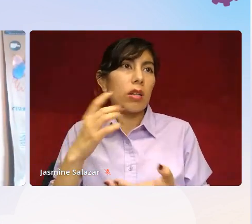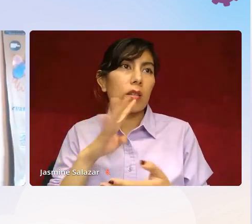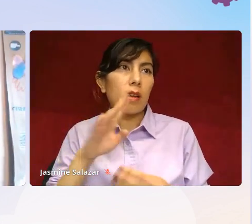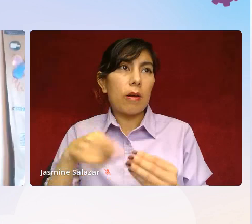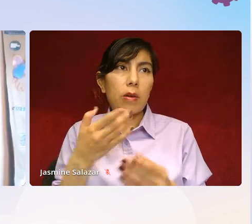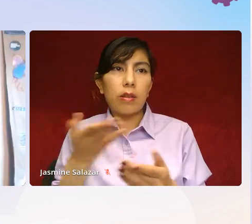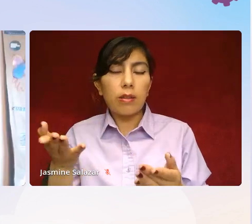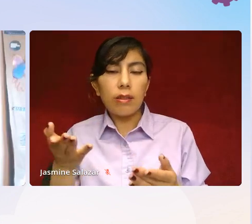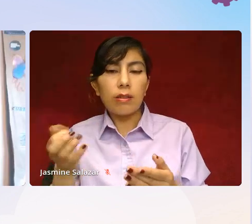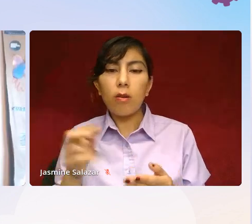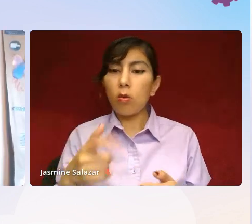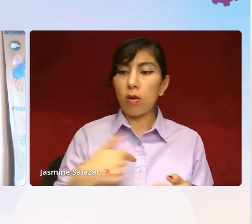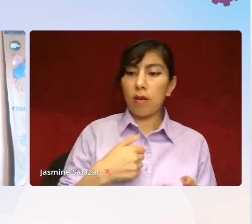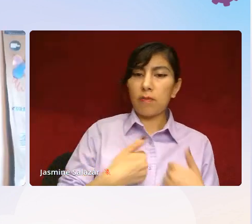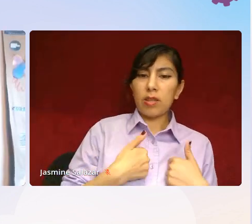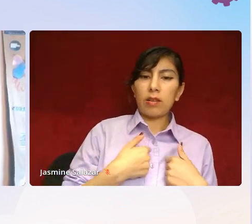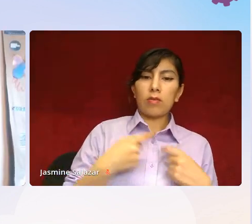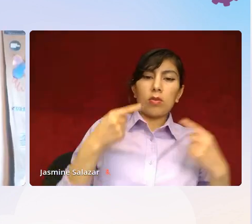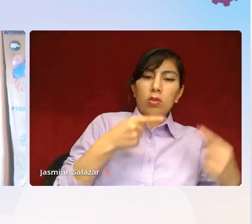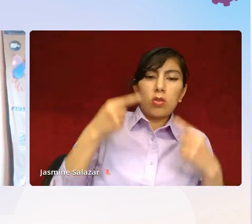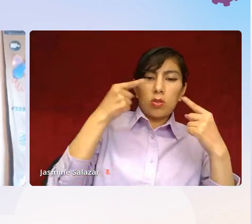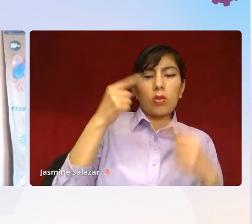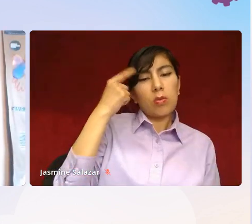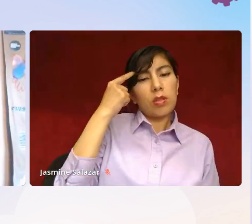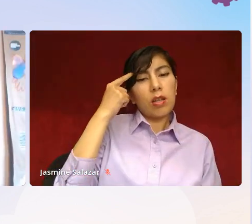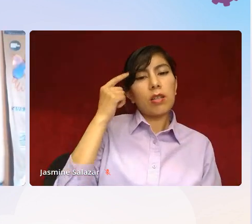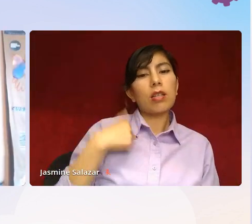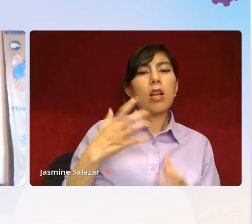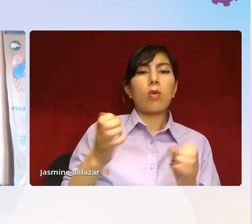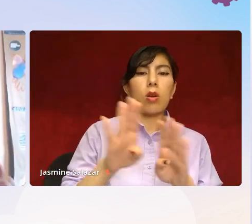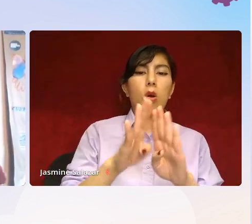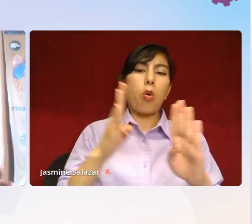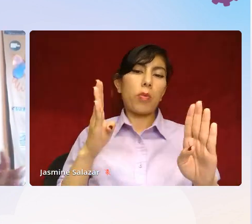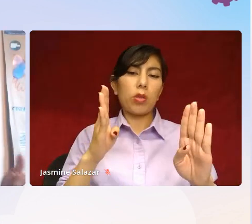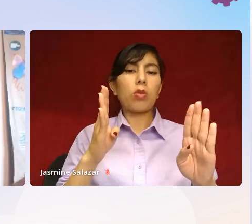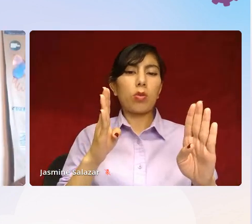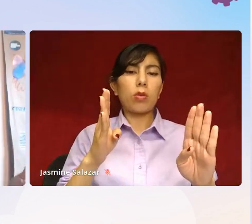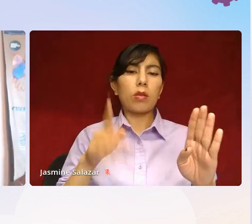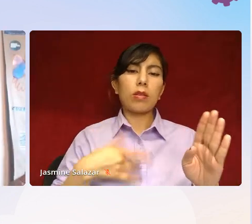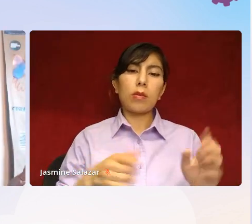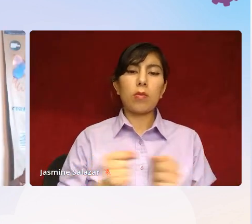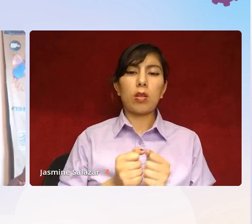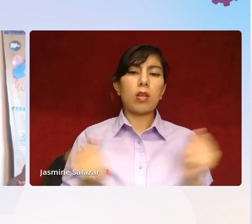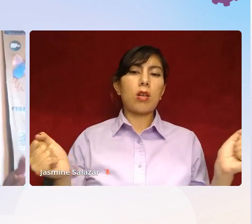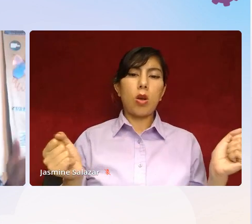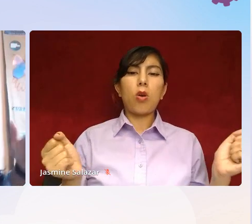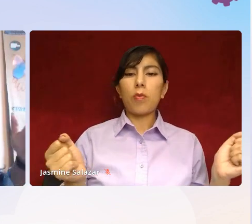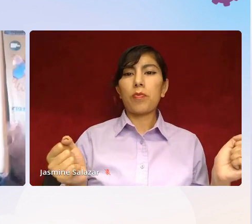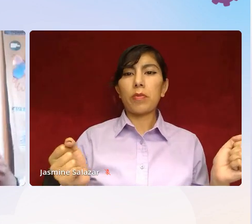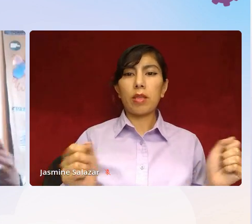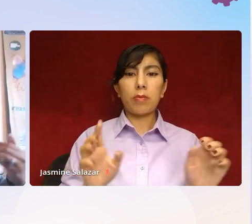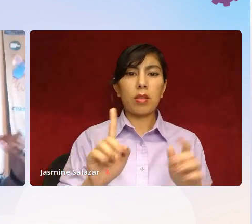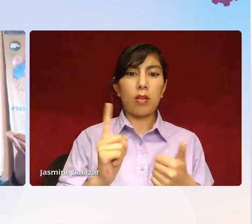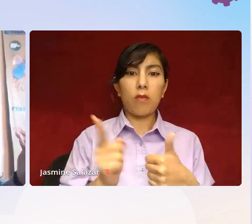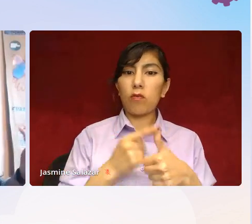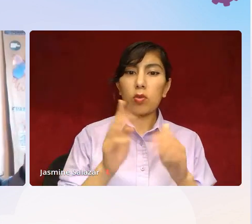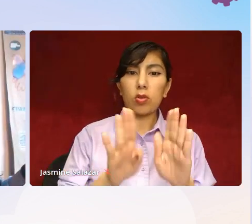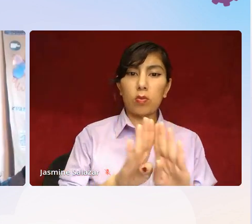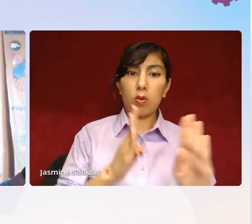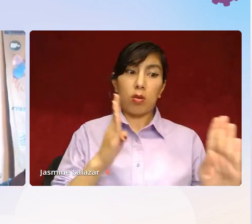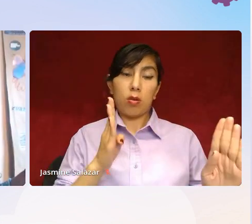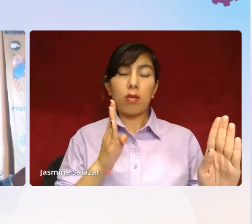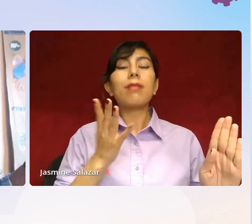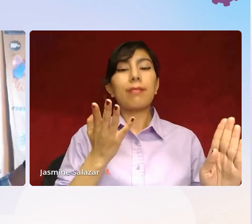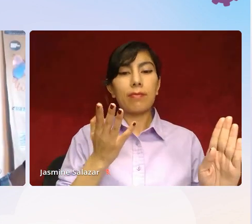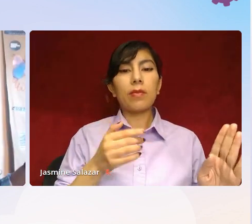myself have struggled with thoughts, and I just wanted to open the door. Sometimes being vulnerable and opening the door first makes, I mean, that's